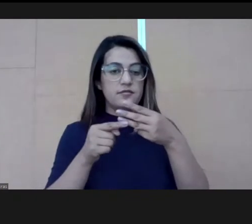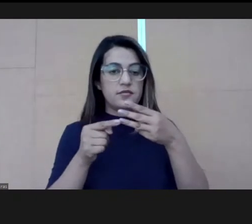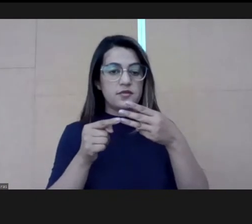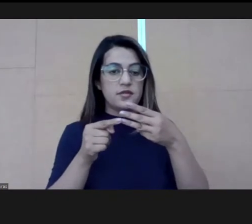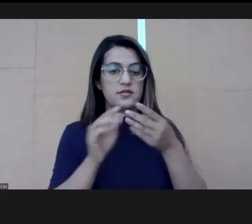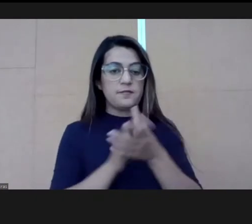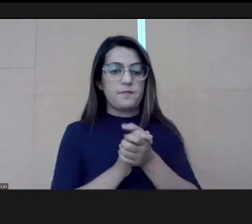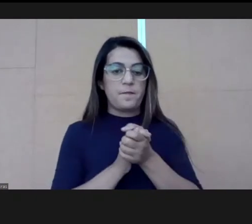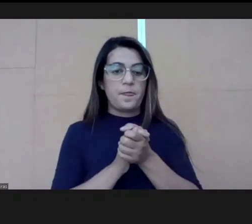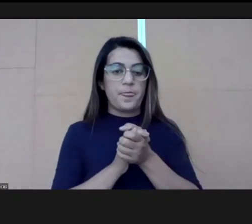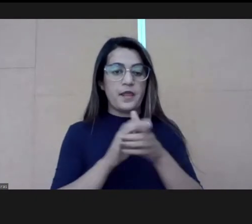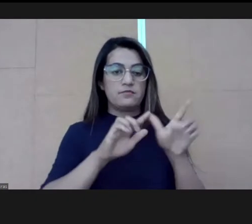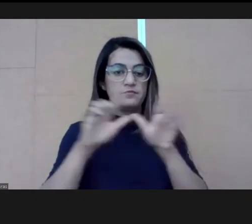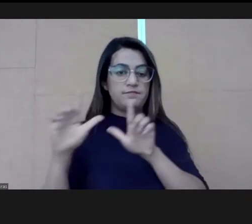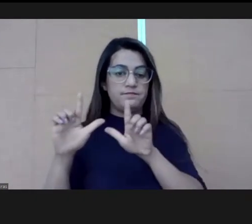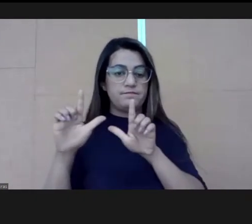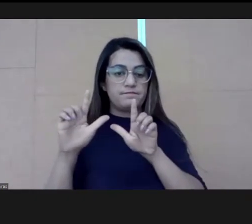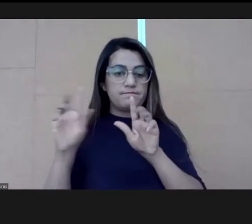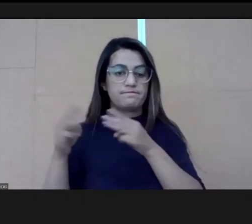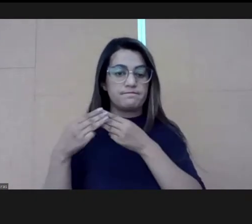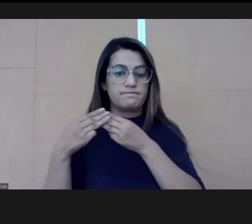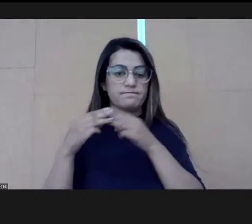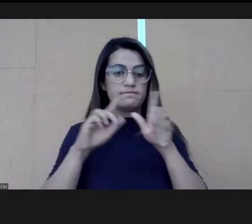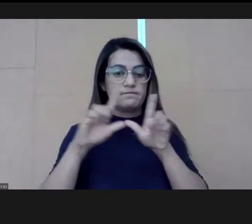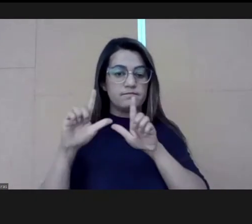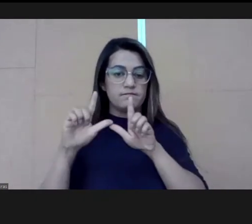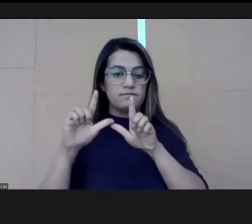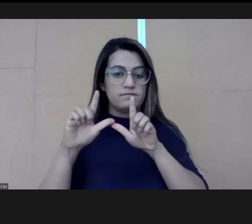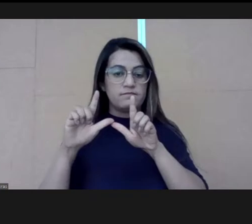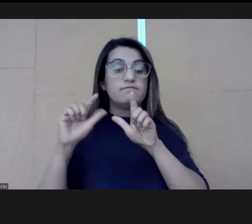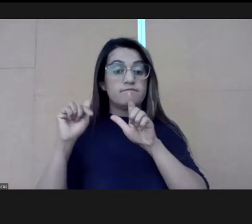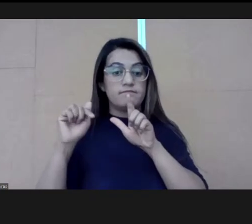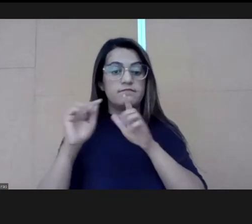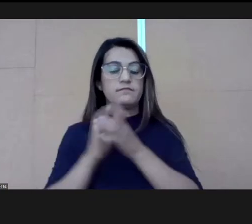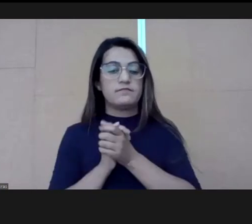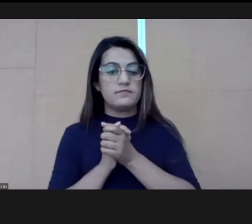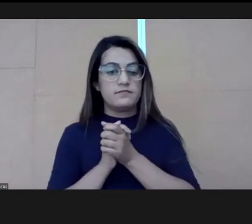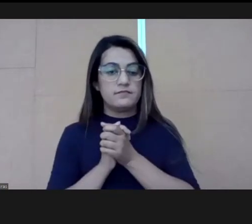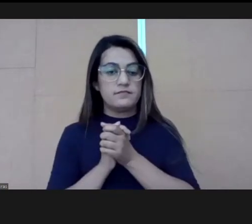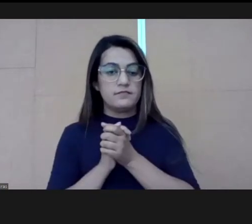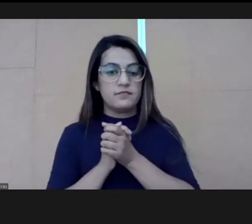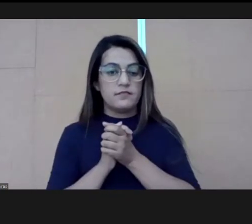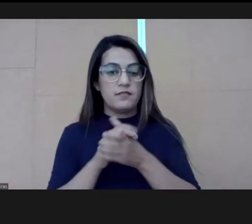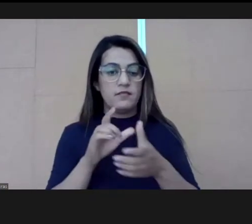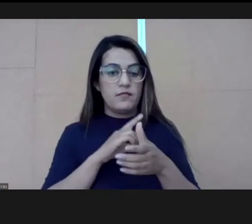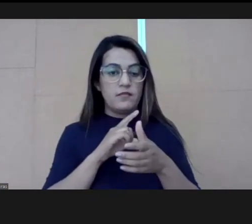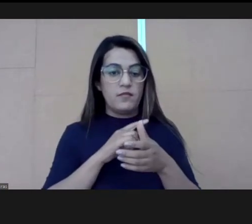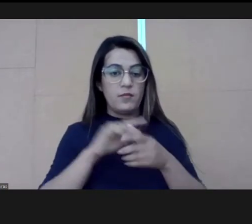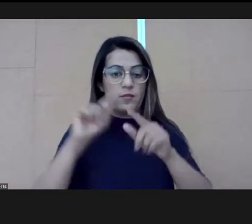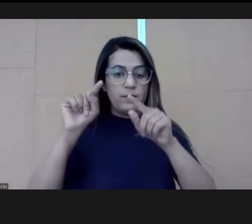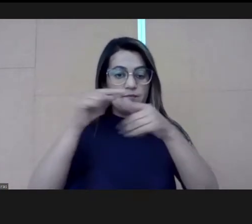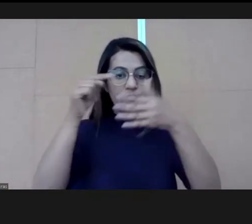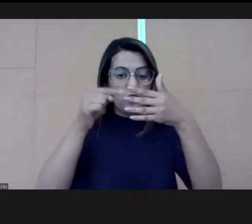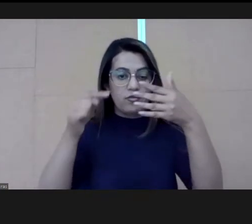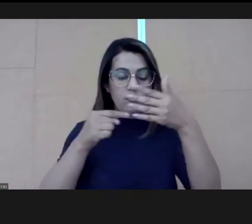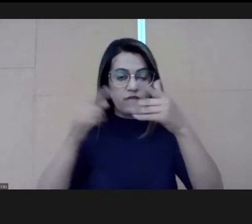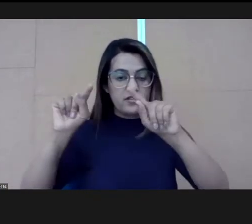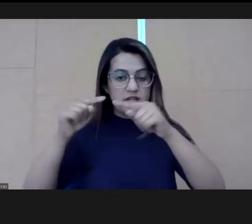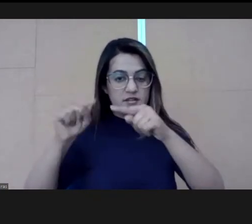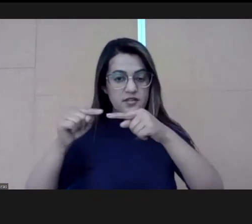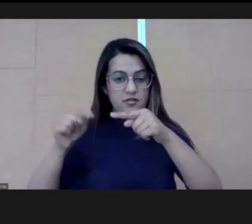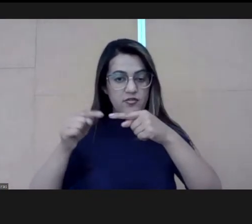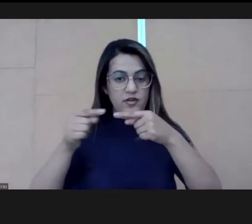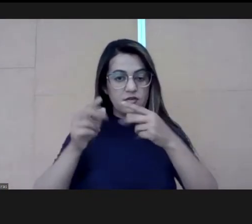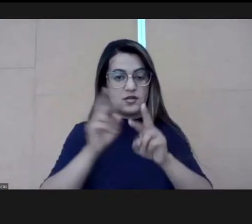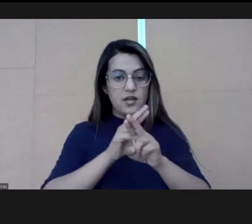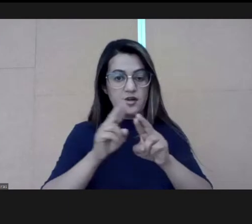To the one that we have the puzzle. Yeah. You can go ahead. There you go. We have many challenges.